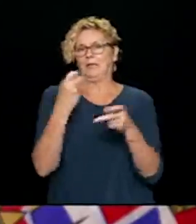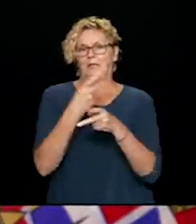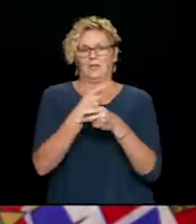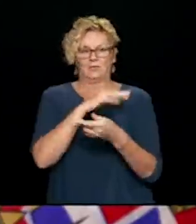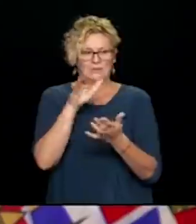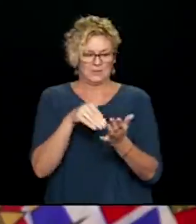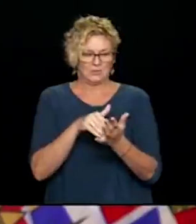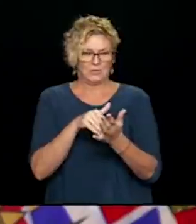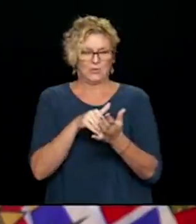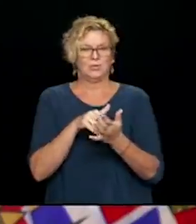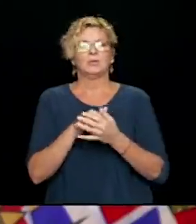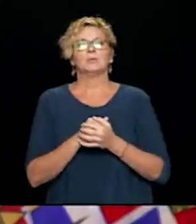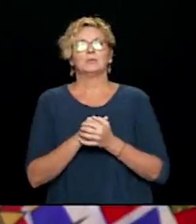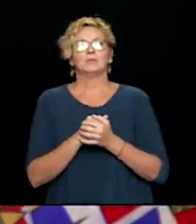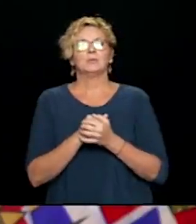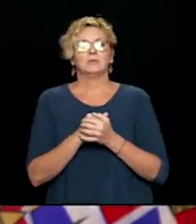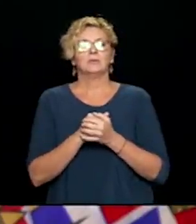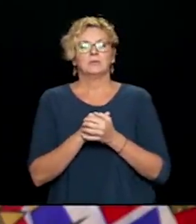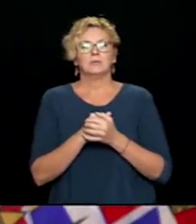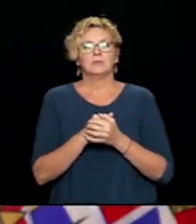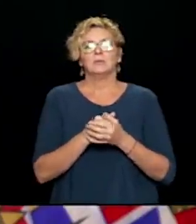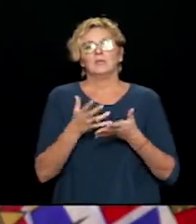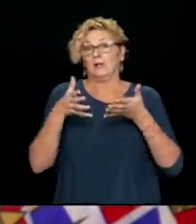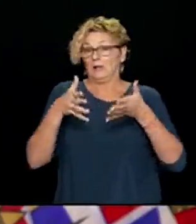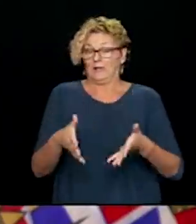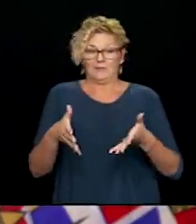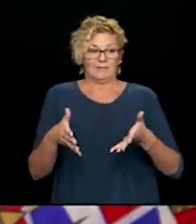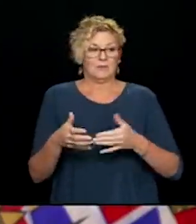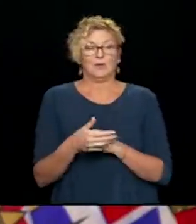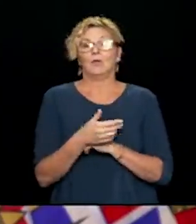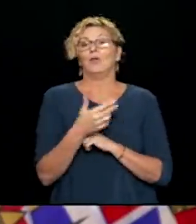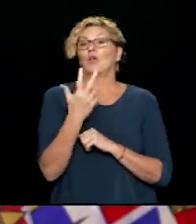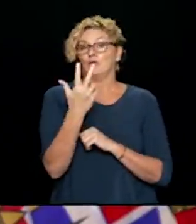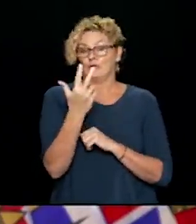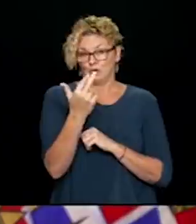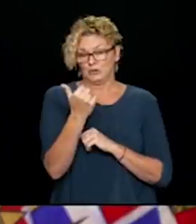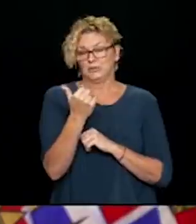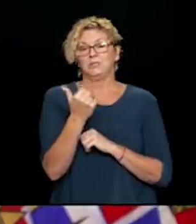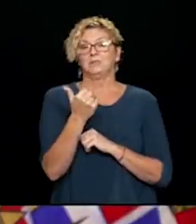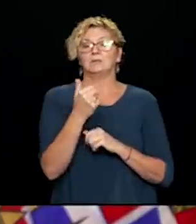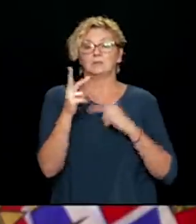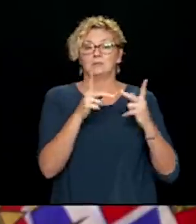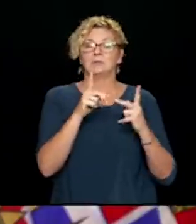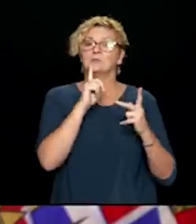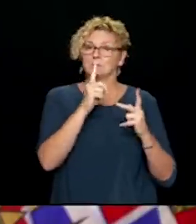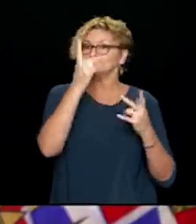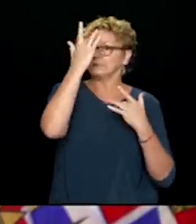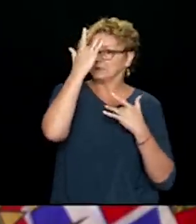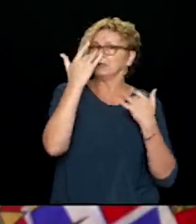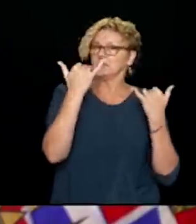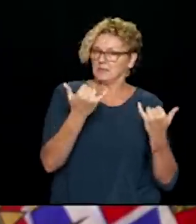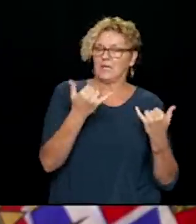One at the Sourney Alzheimer's Centre and at the George Derby Centre are also all over now. Leaving us with